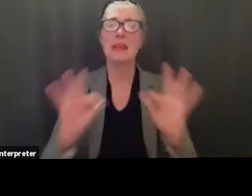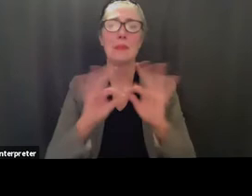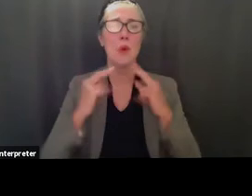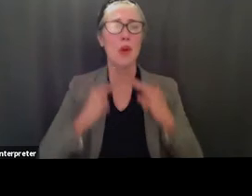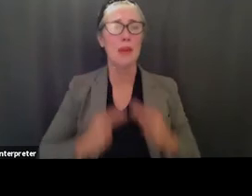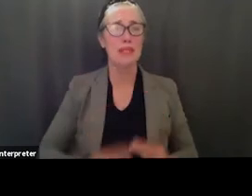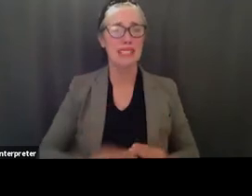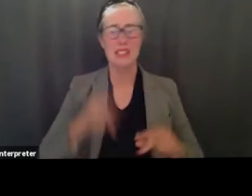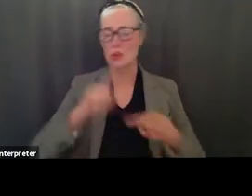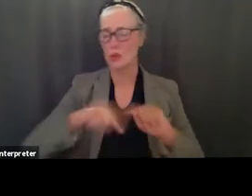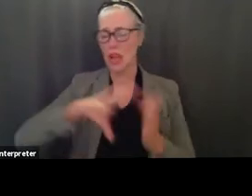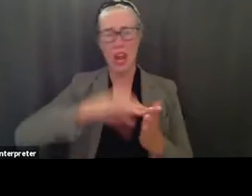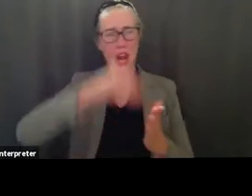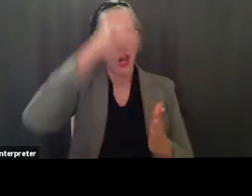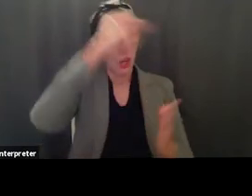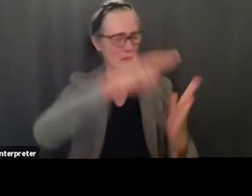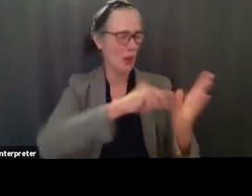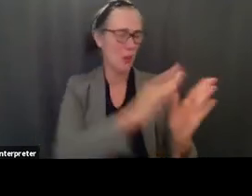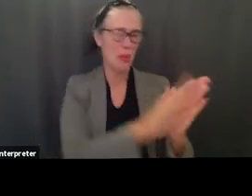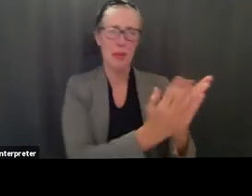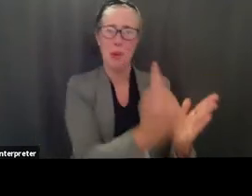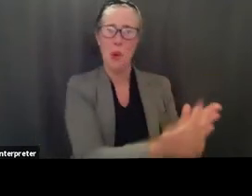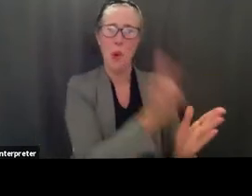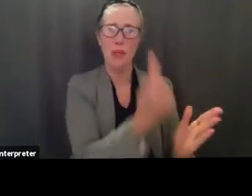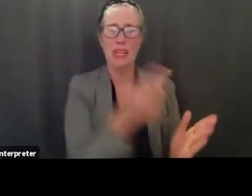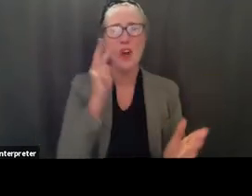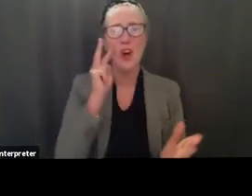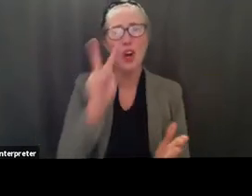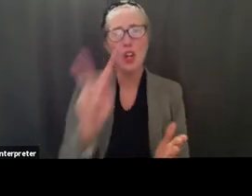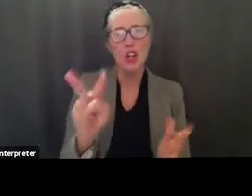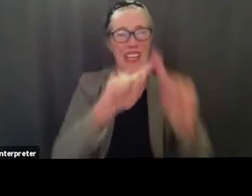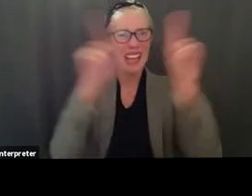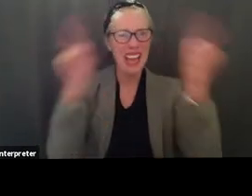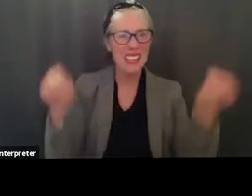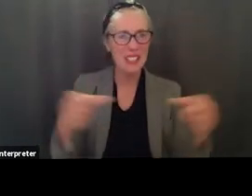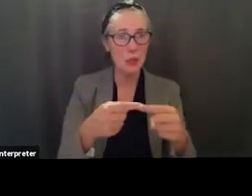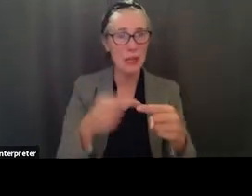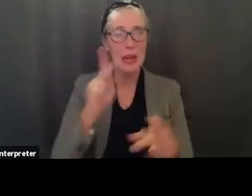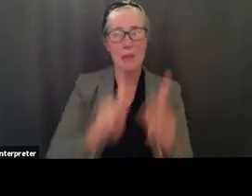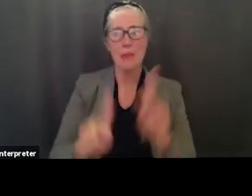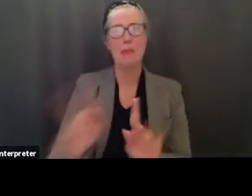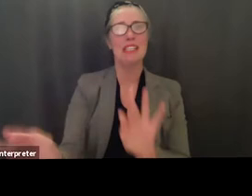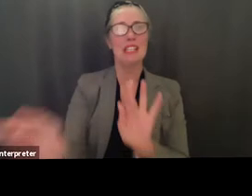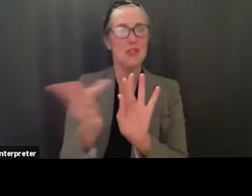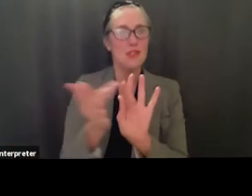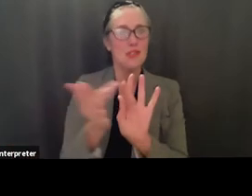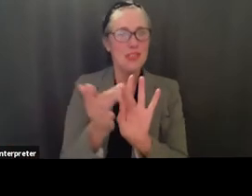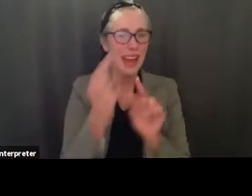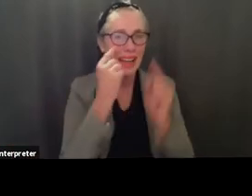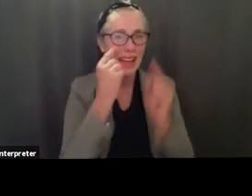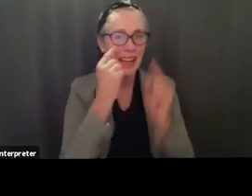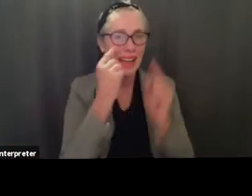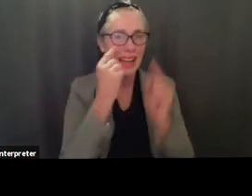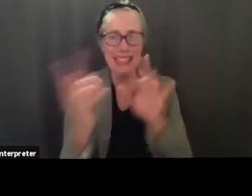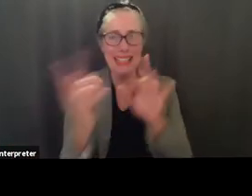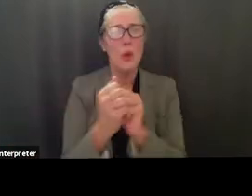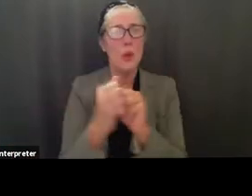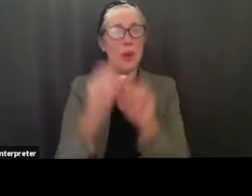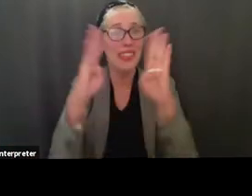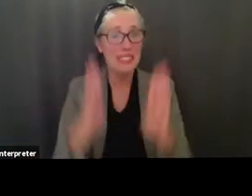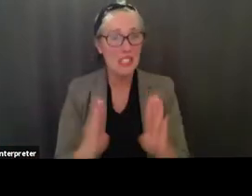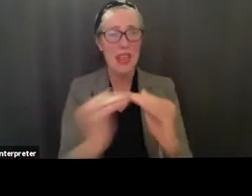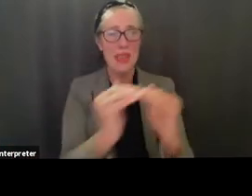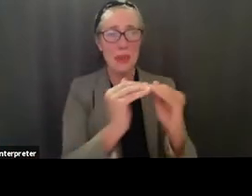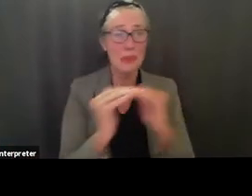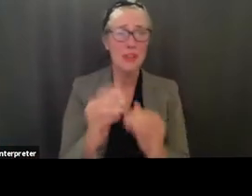reading a book or looking at a screen kids need to connect with their peers and teachers in order to fully understand their world how is wearing